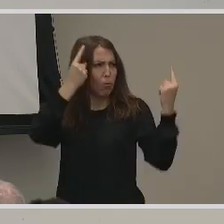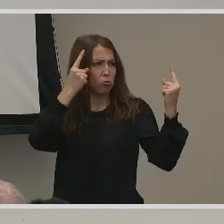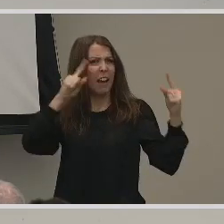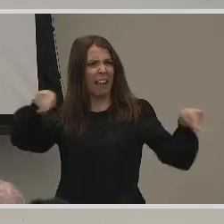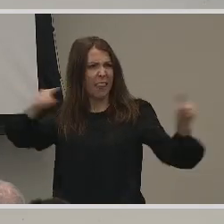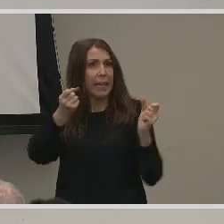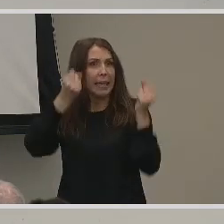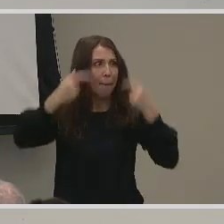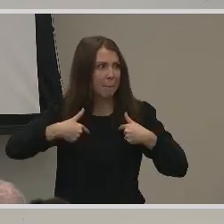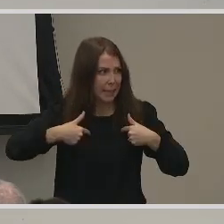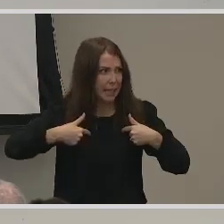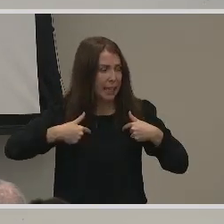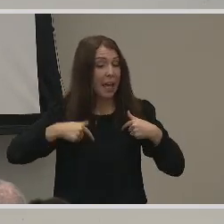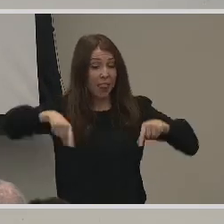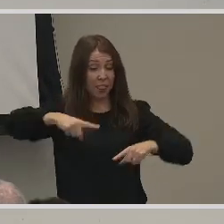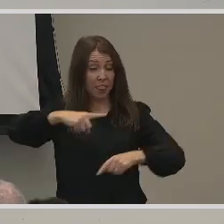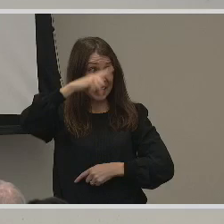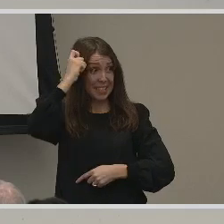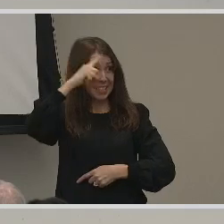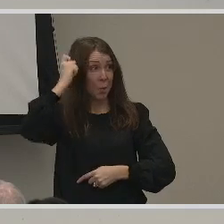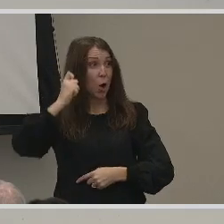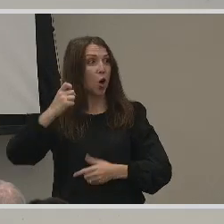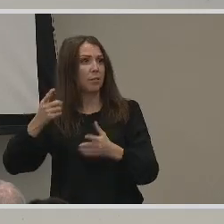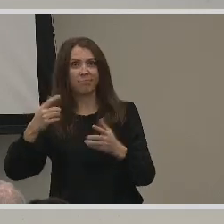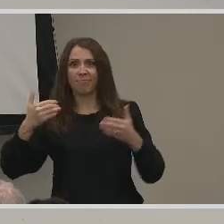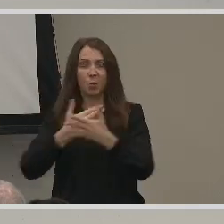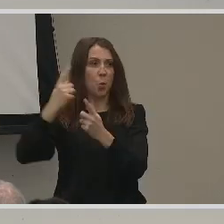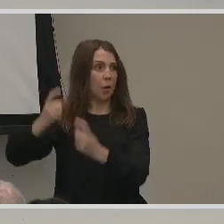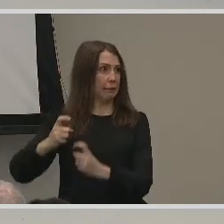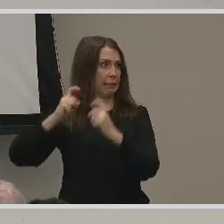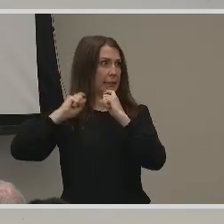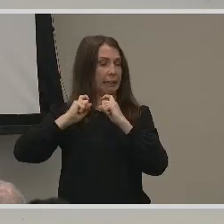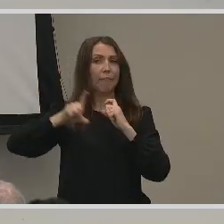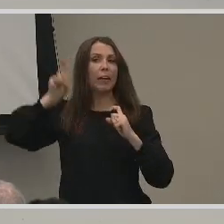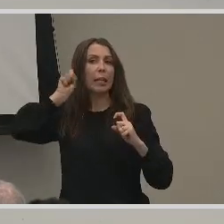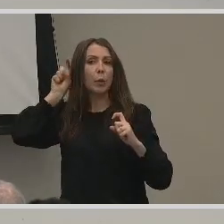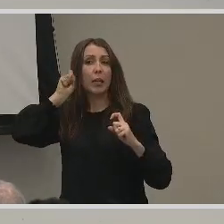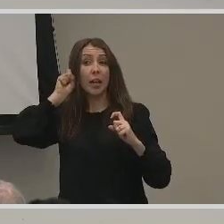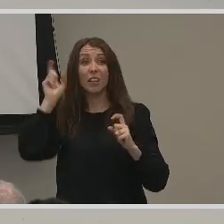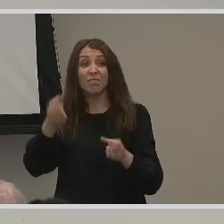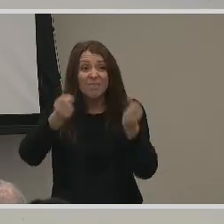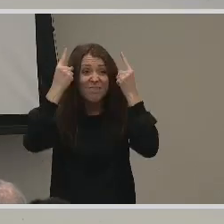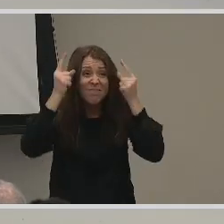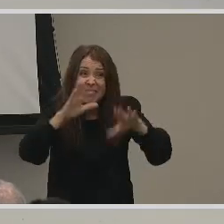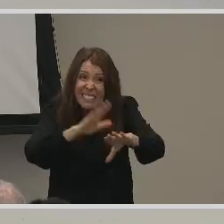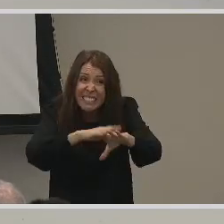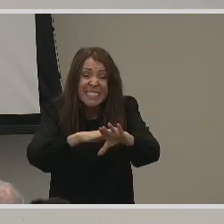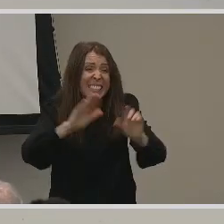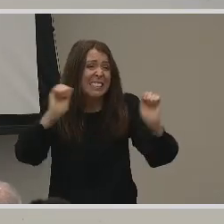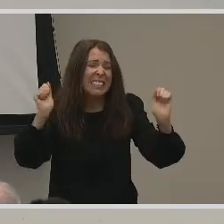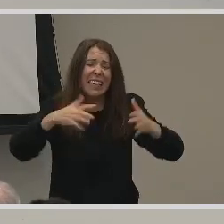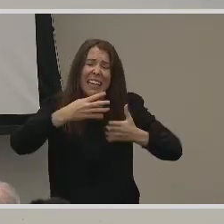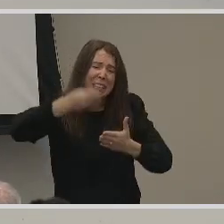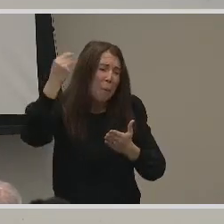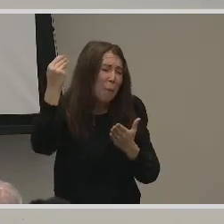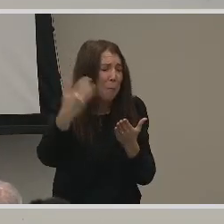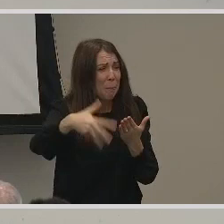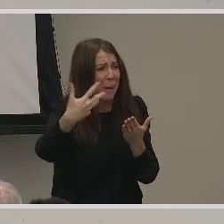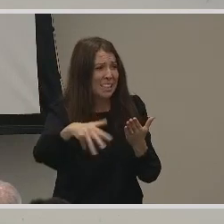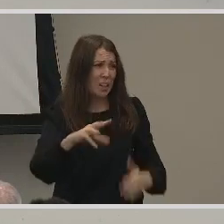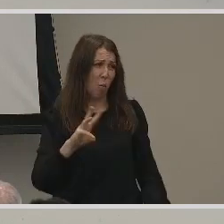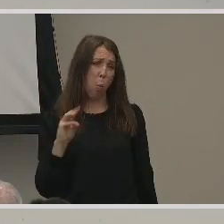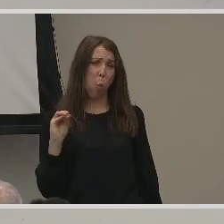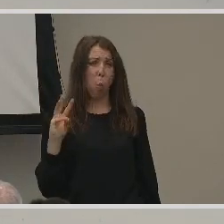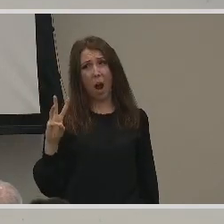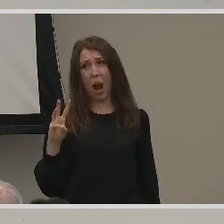this summer, I was gifted a new hearing aid. And for those that don't know, hearing aids are rather expensive. And